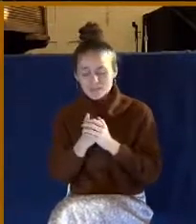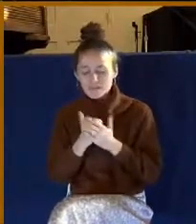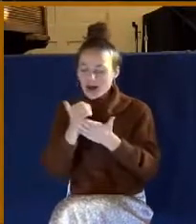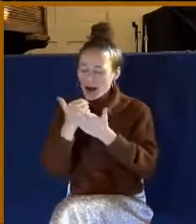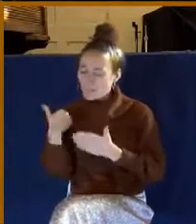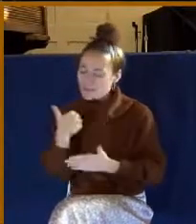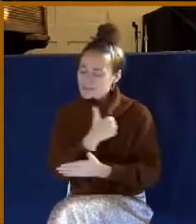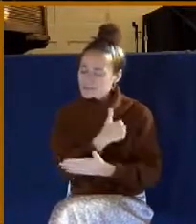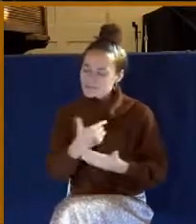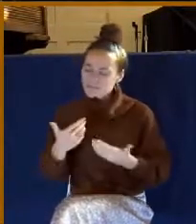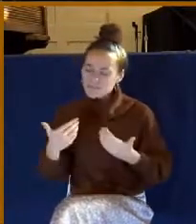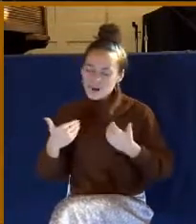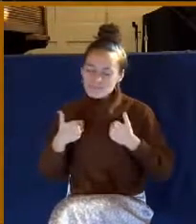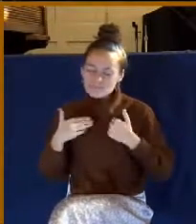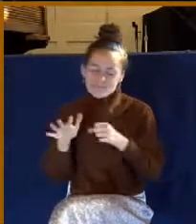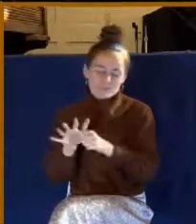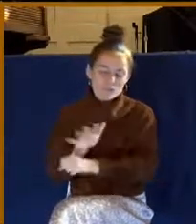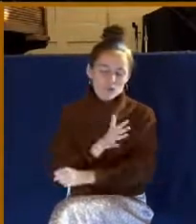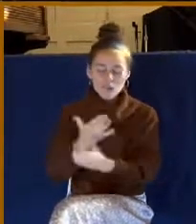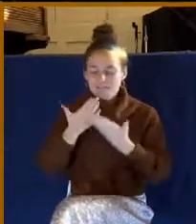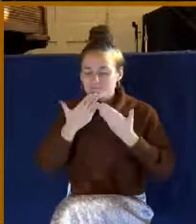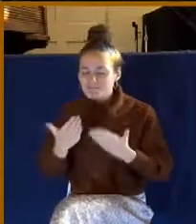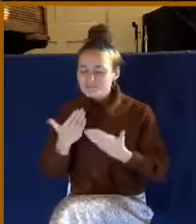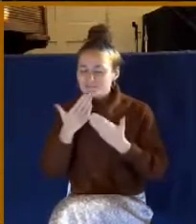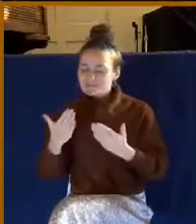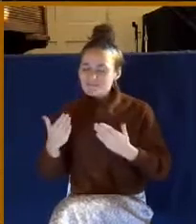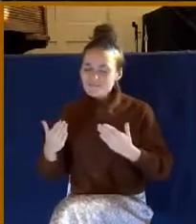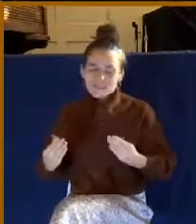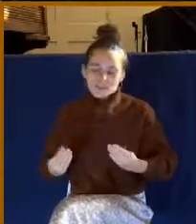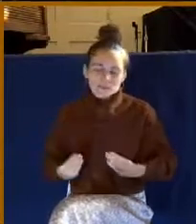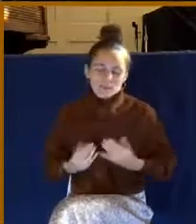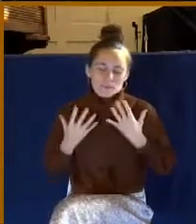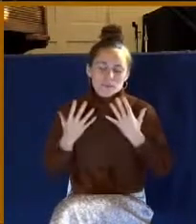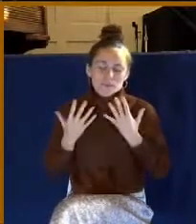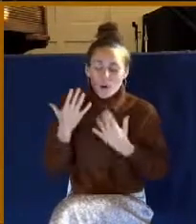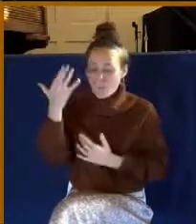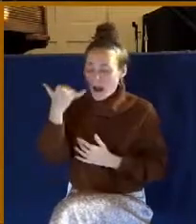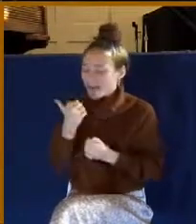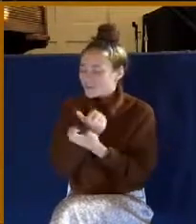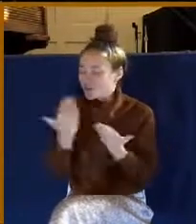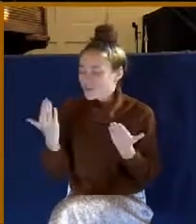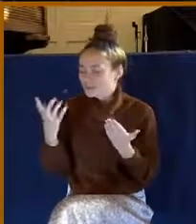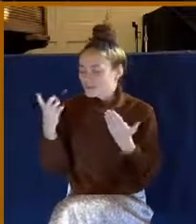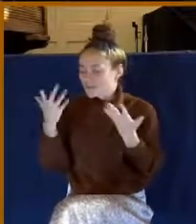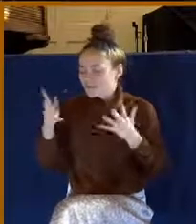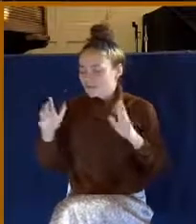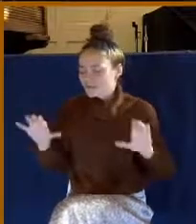and thanksgiving for all that you have done. And we pray in Jesus' name. Amen.